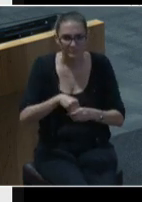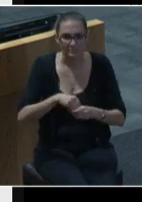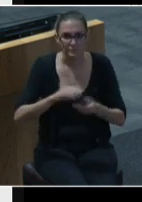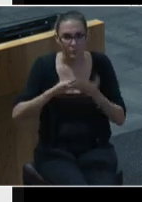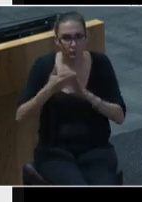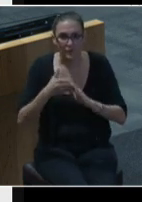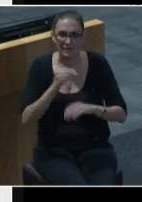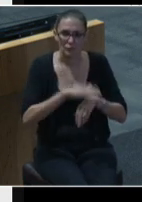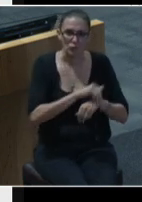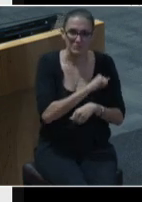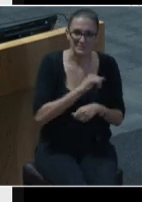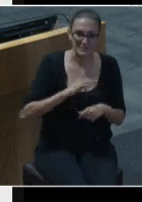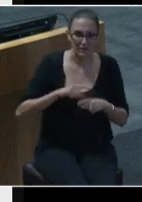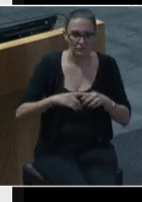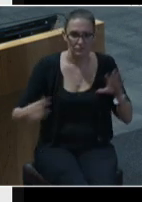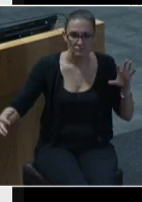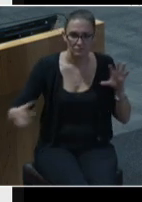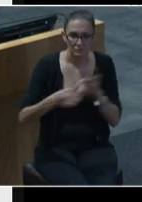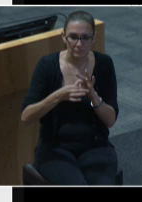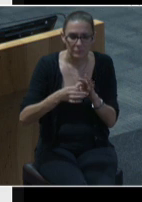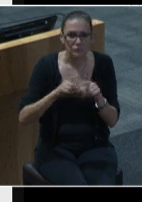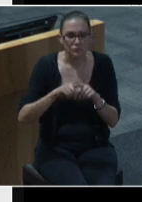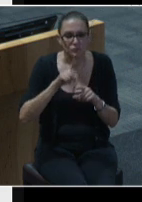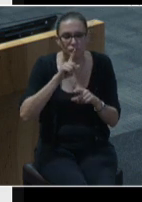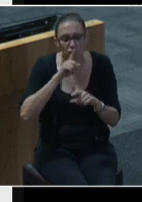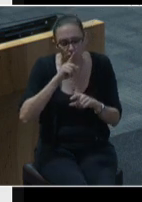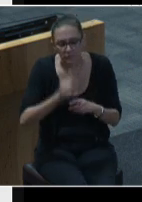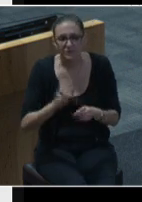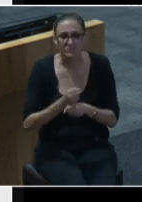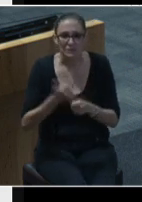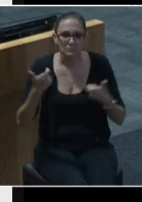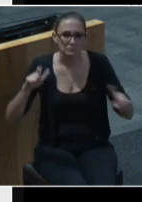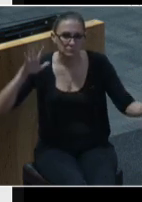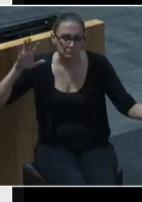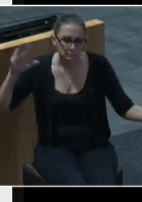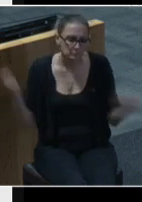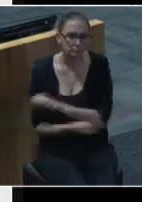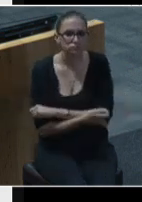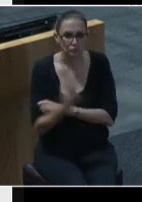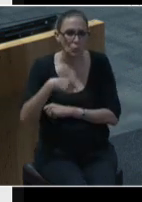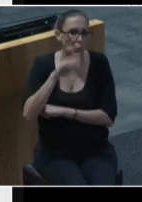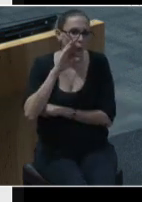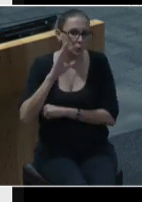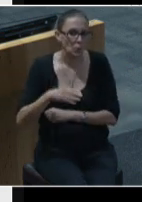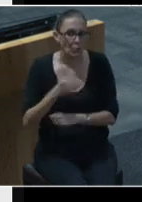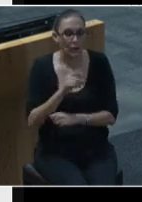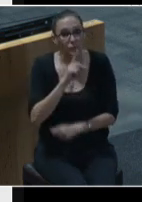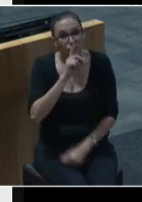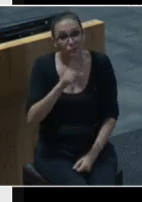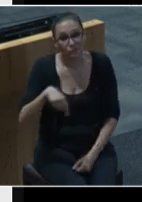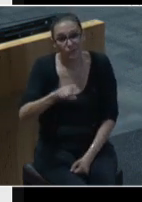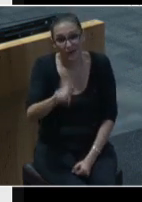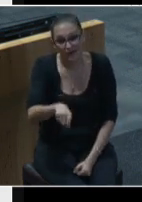ready to work together to bring about the truly transformative change we all know is so badly needed.